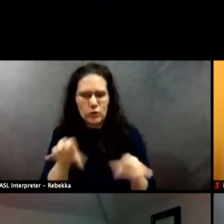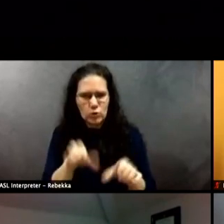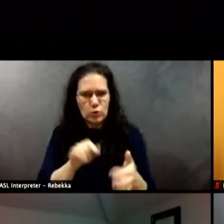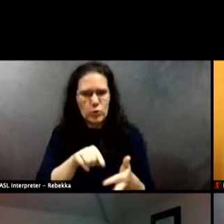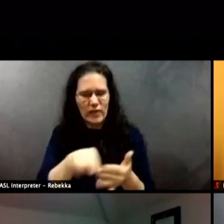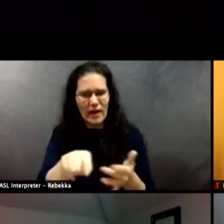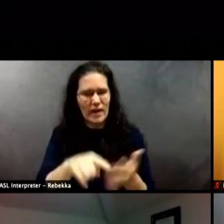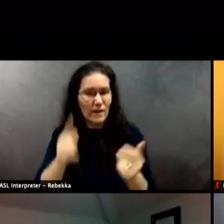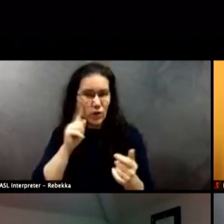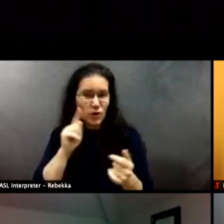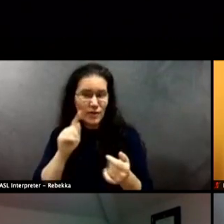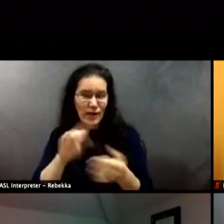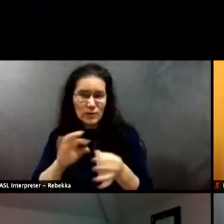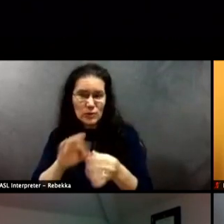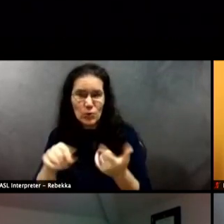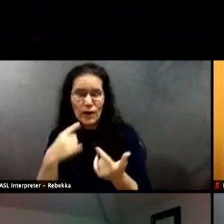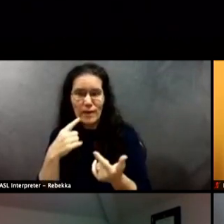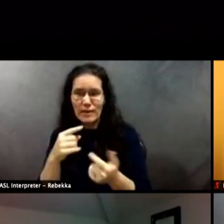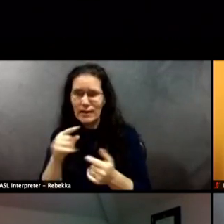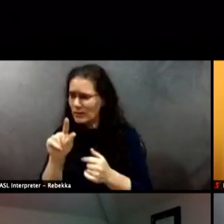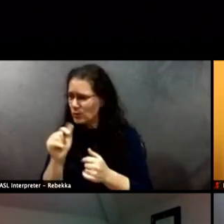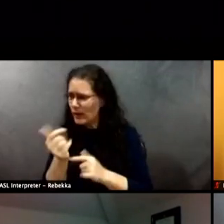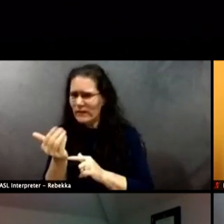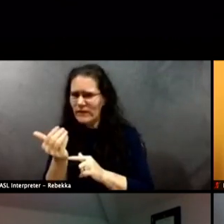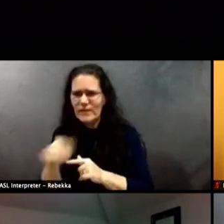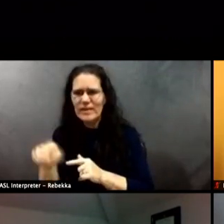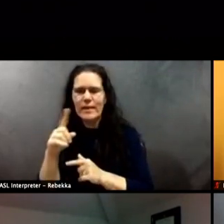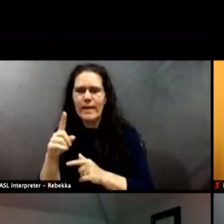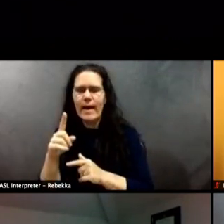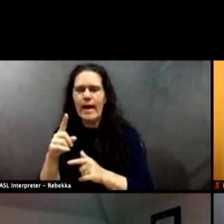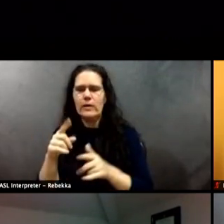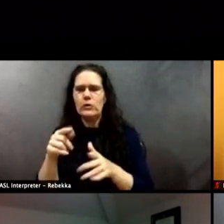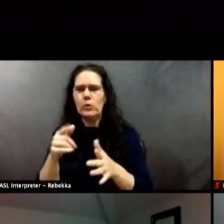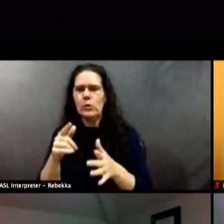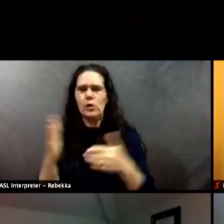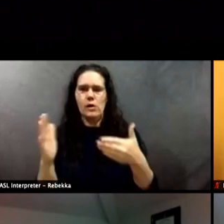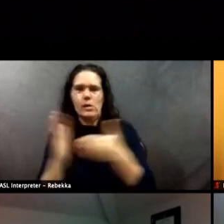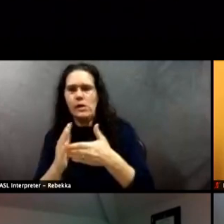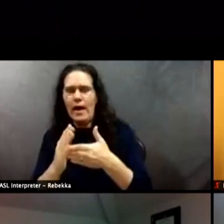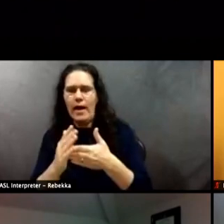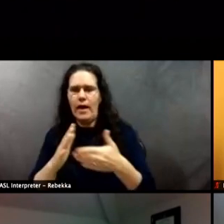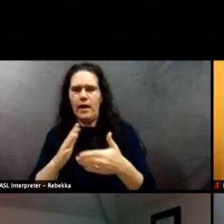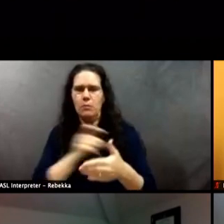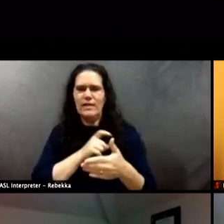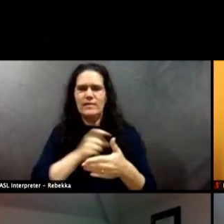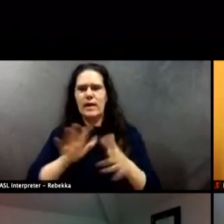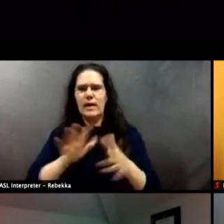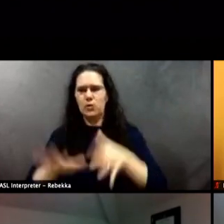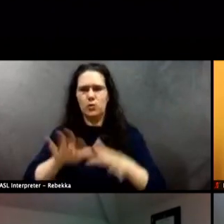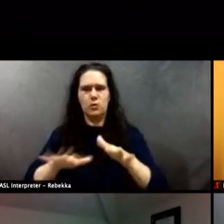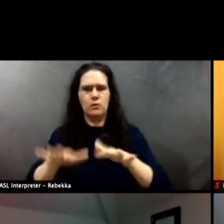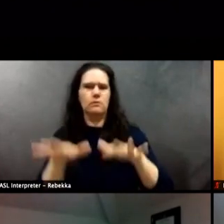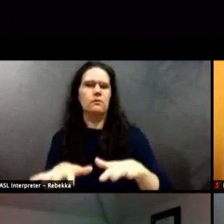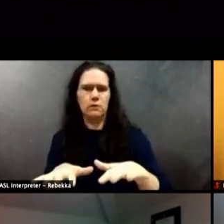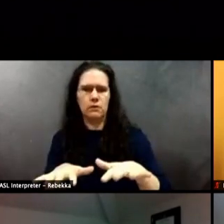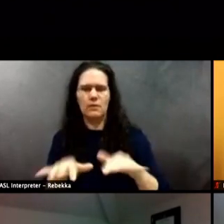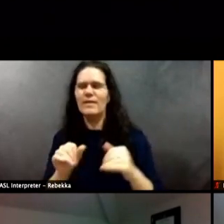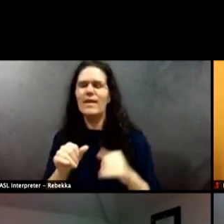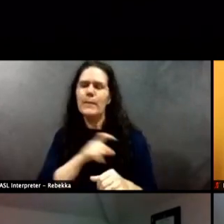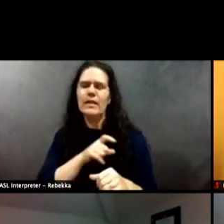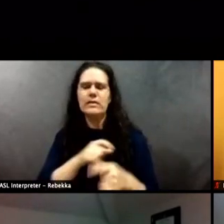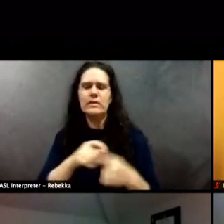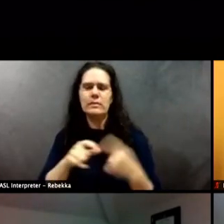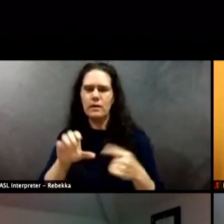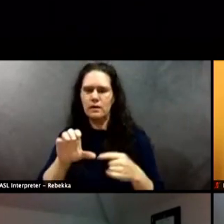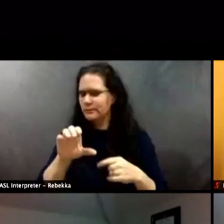behavior. A colleague of mine who was a plaintiff in the lawsuit that permits transgender women who are incarcerated